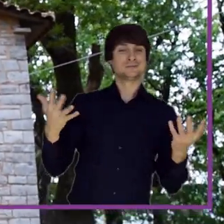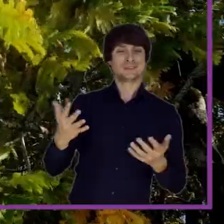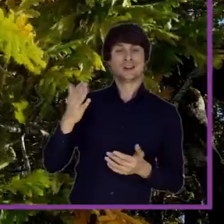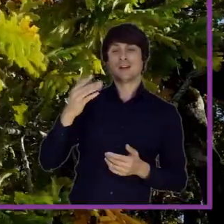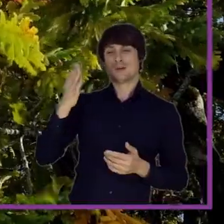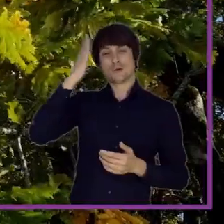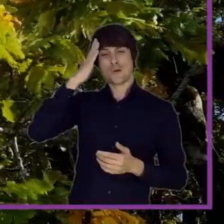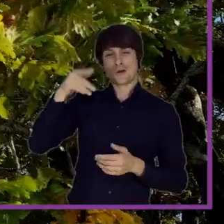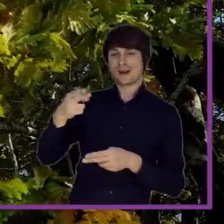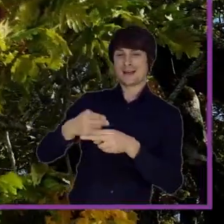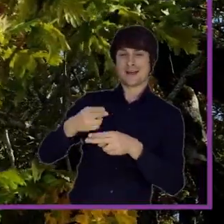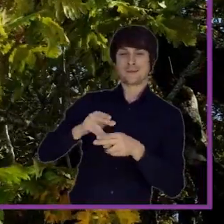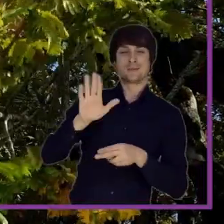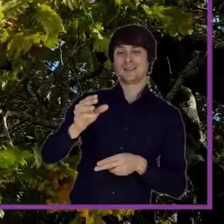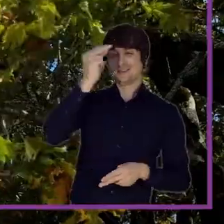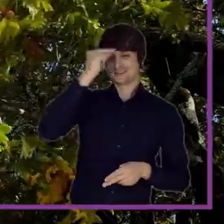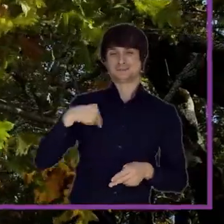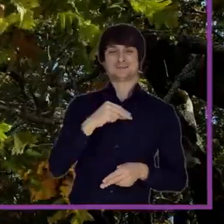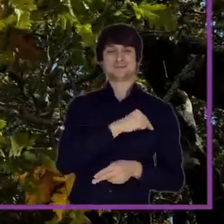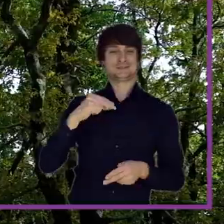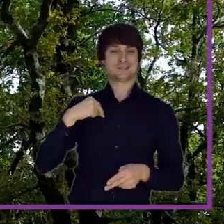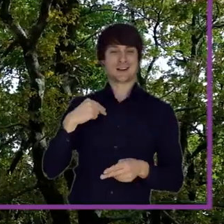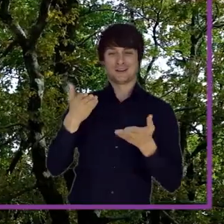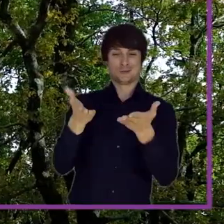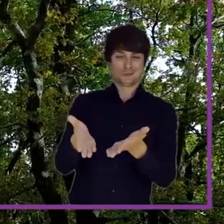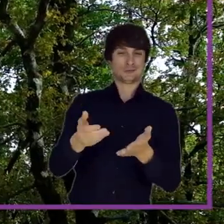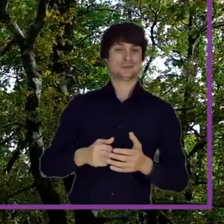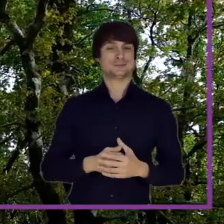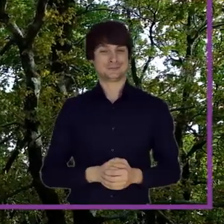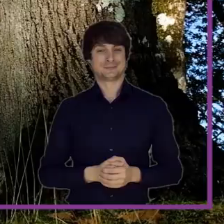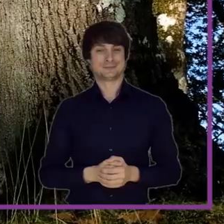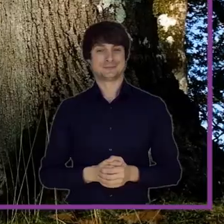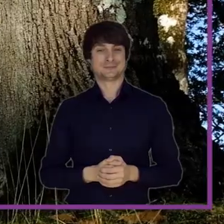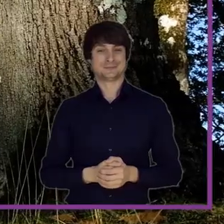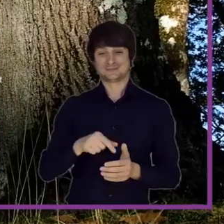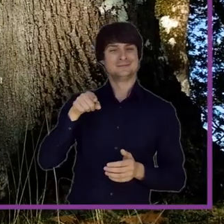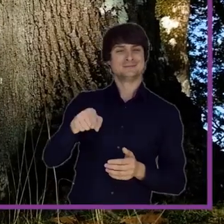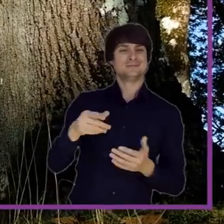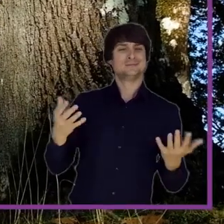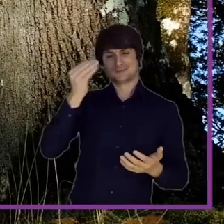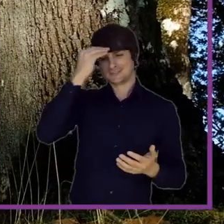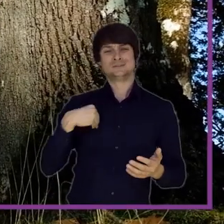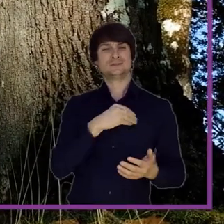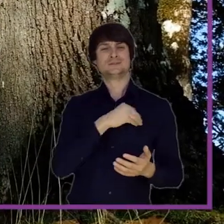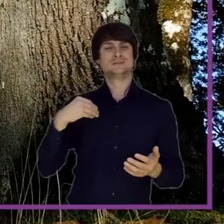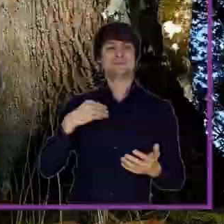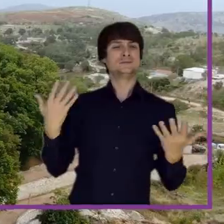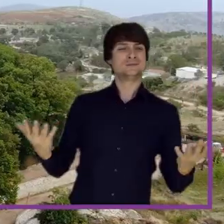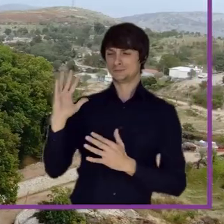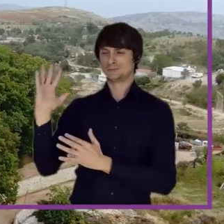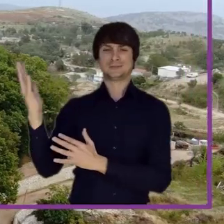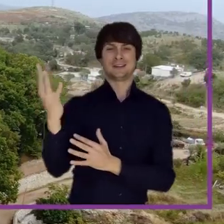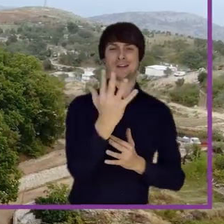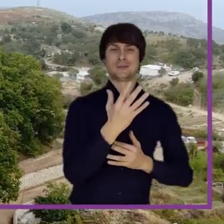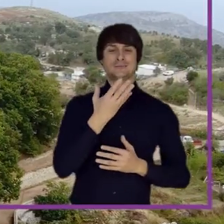The bio-monument has scientific values for biology, but also aesthetic, environmental, educational,